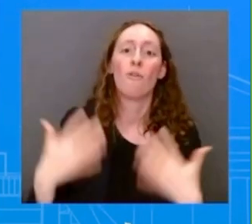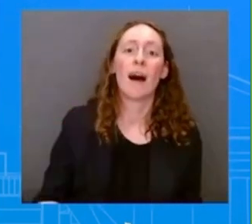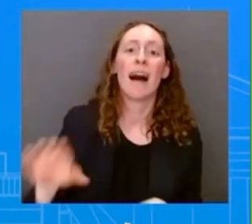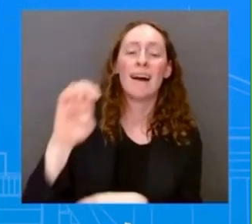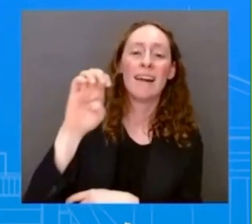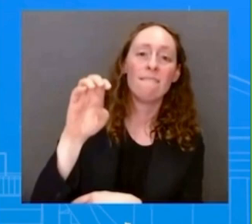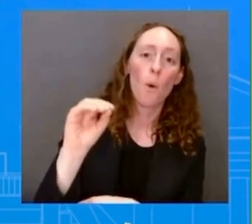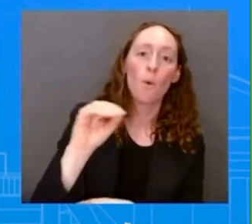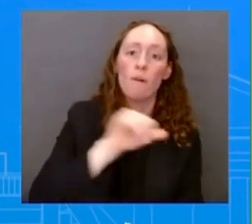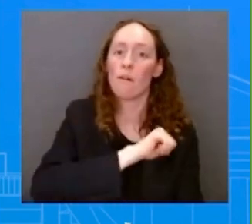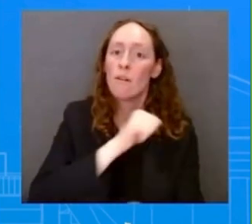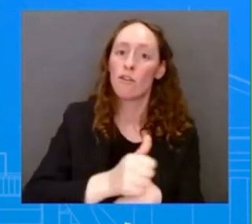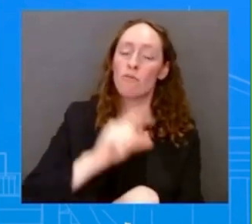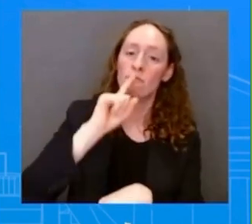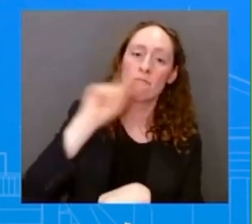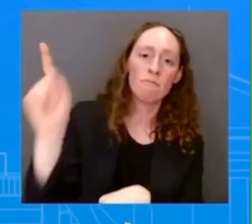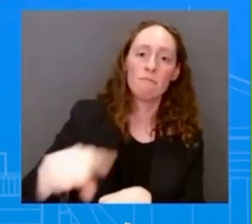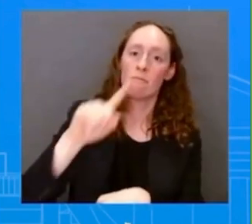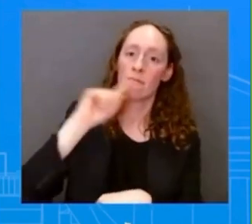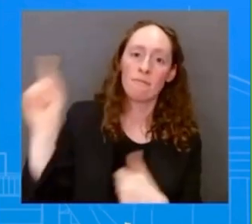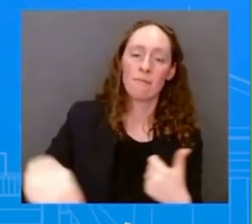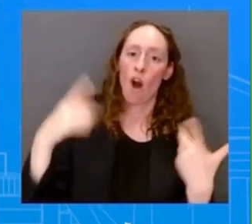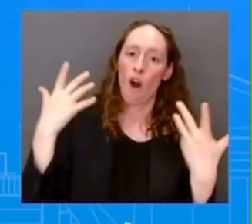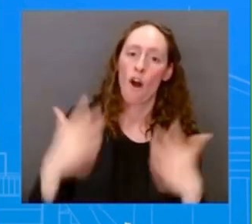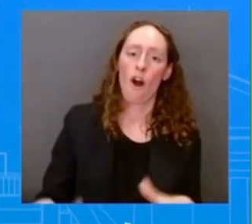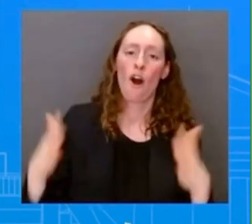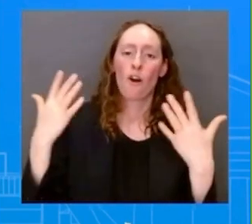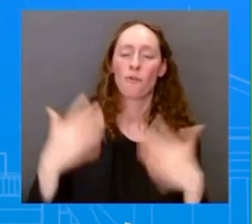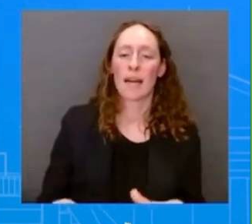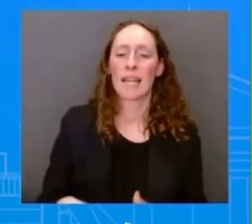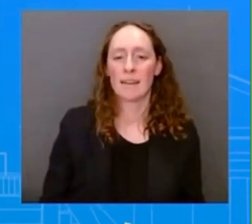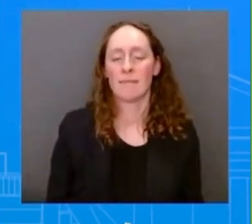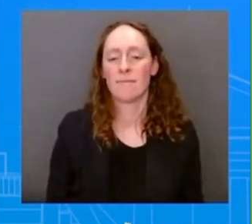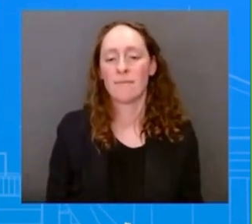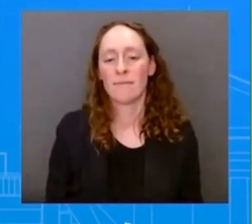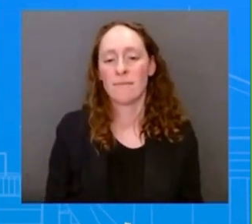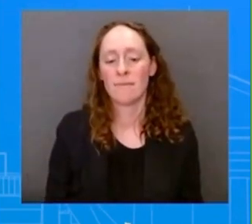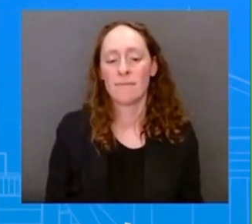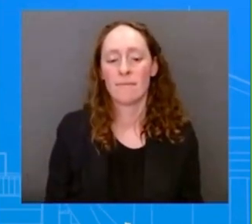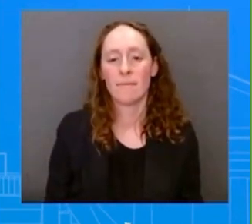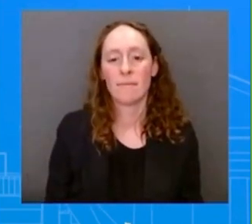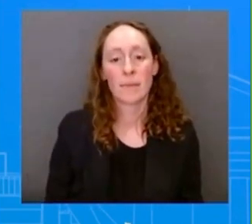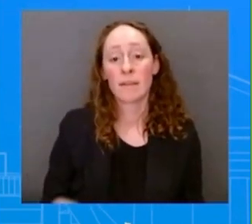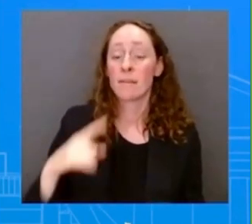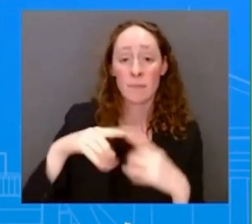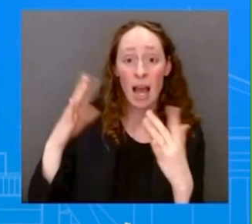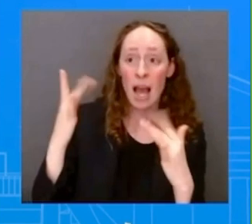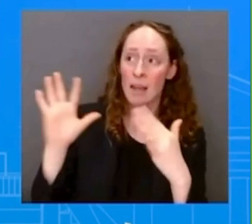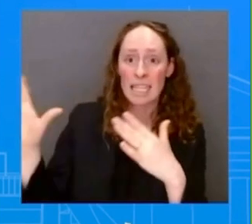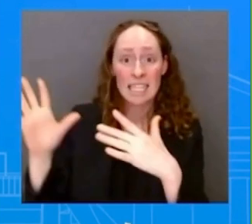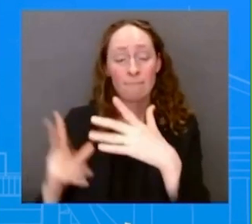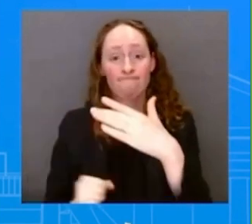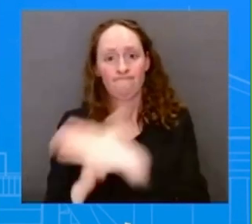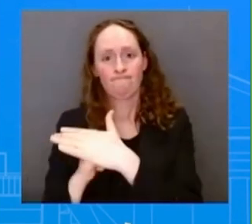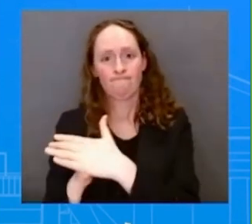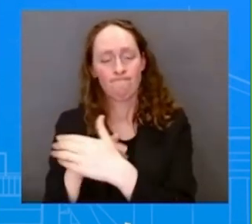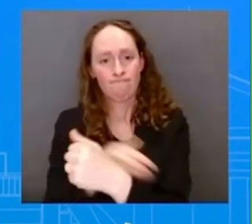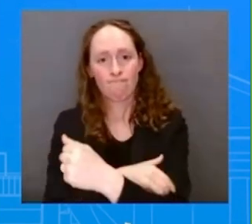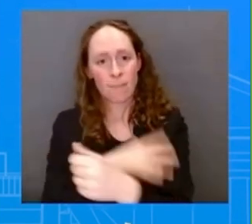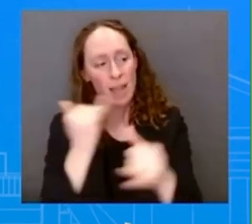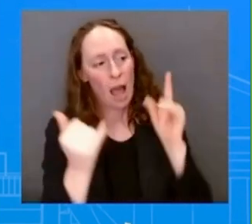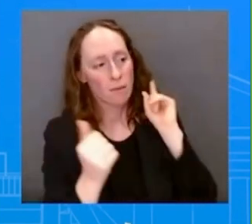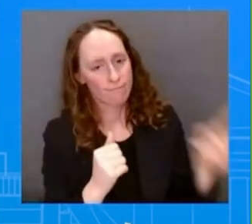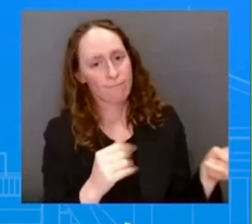works. There's only so much that he can do. And so now it's time for Congress to do the work. And he's happy to sign.